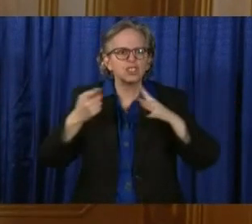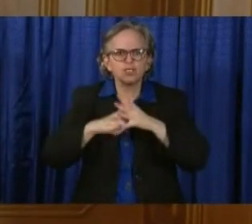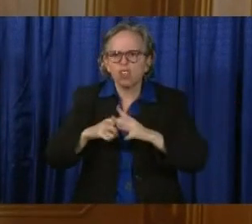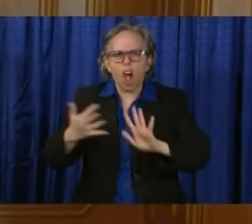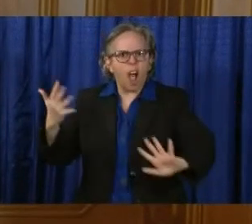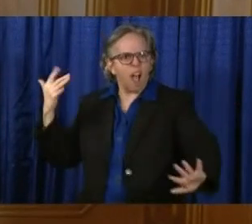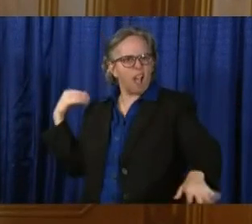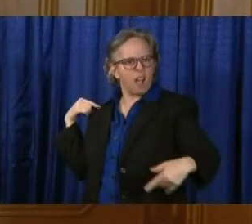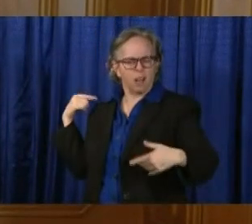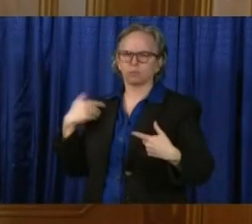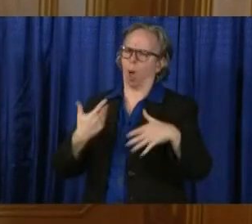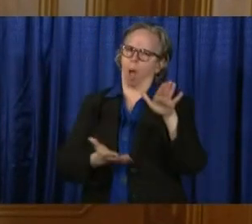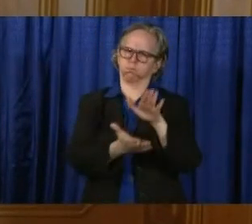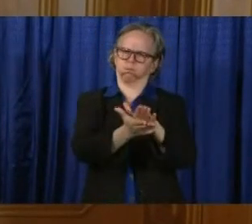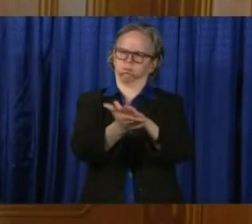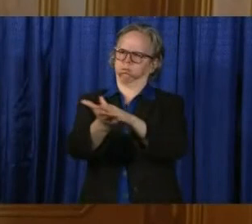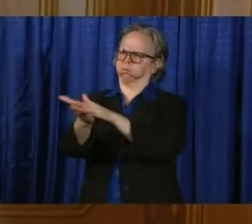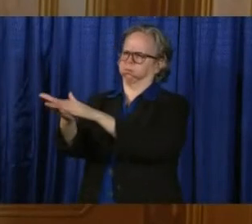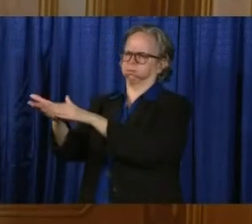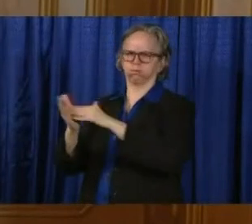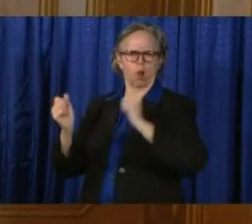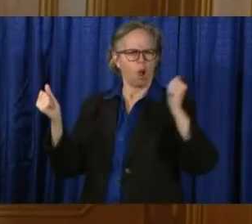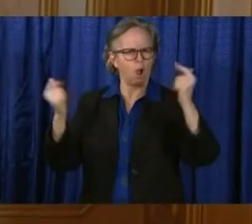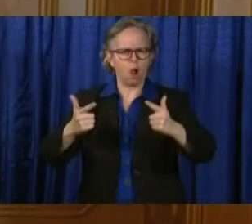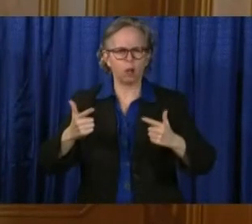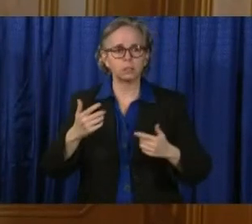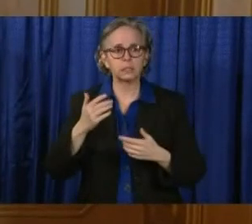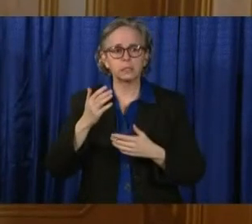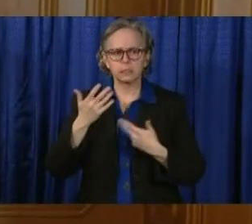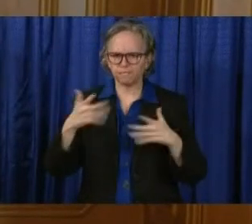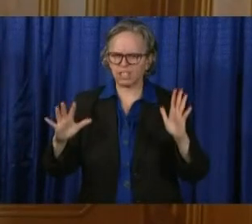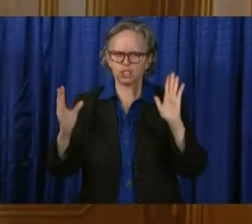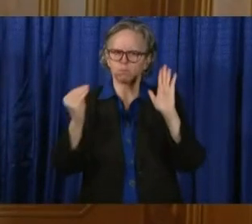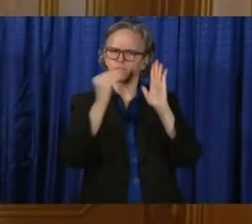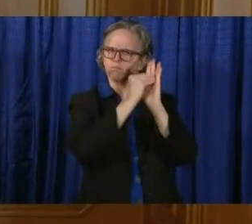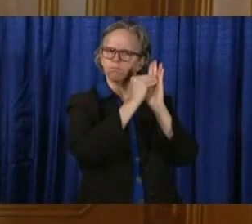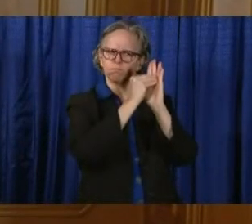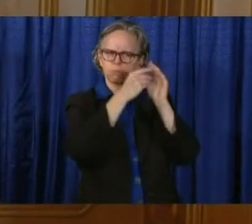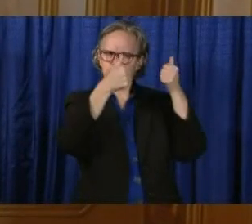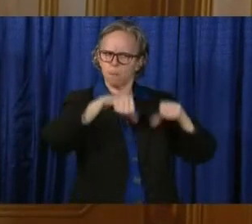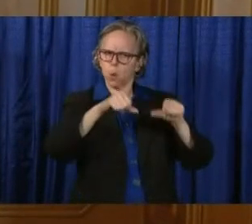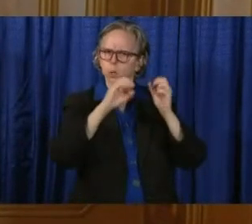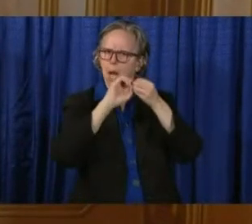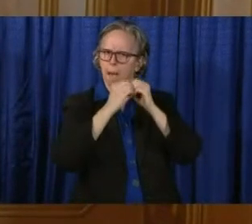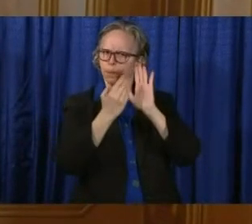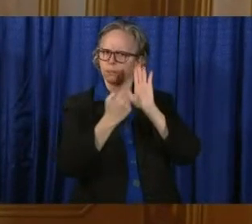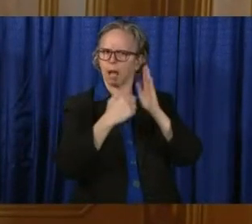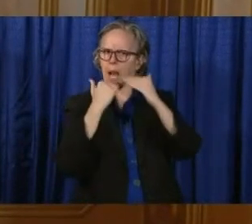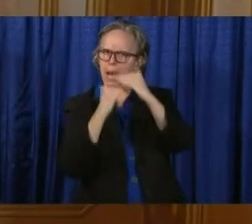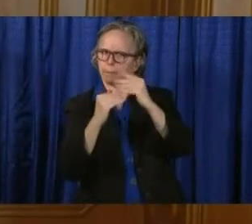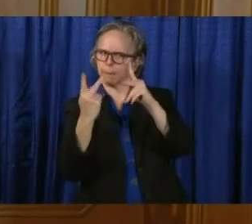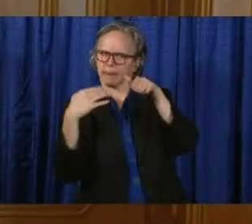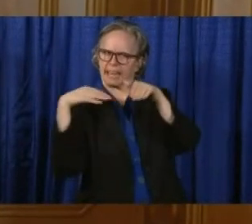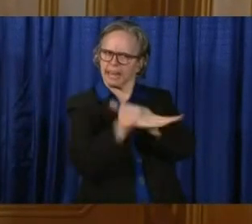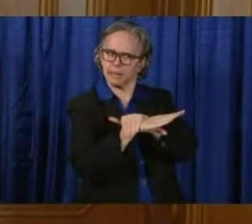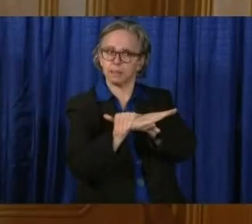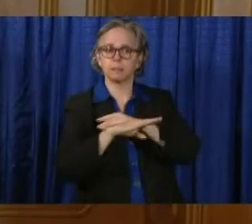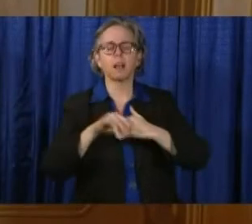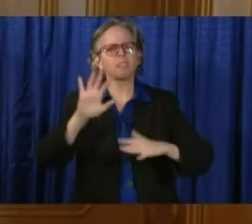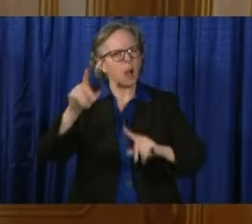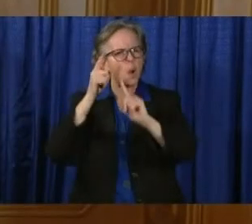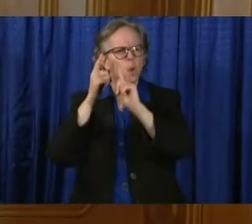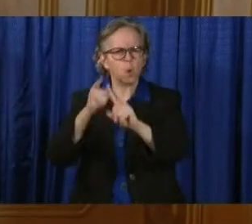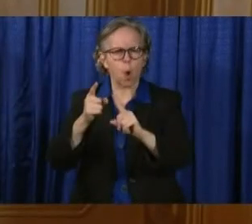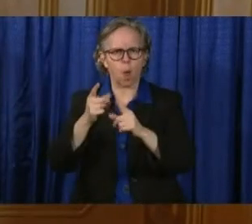Some of them have already posted the number in each store. And the whole idea is just to make a